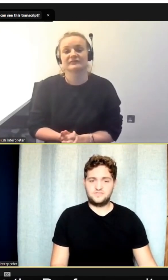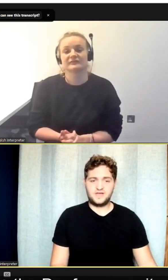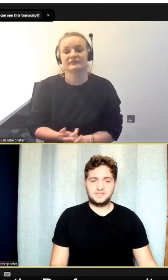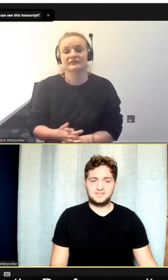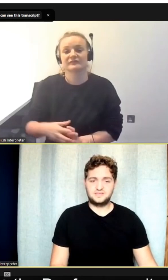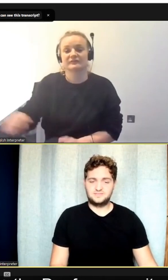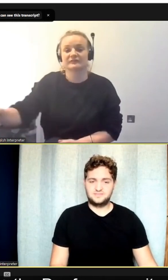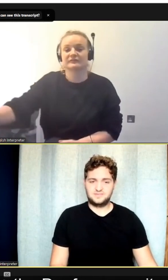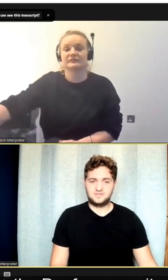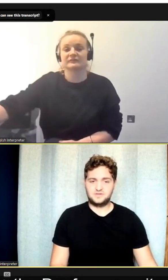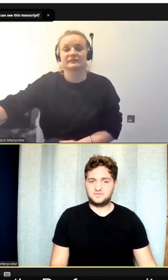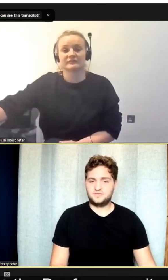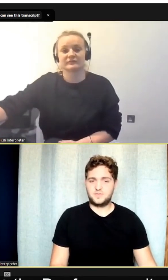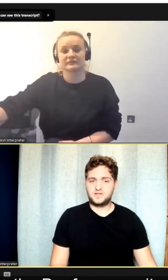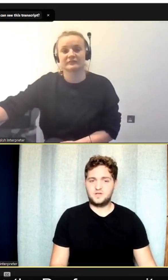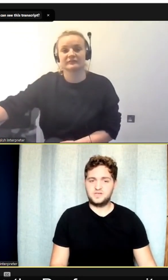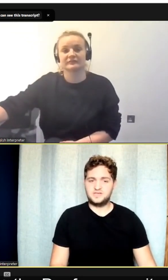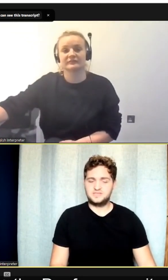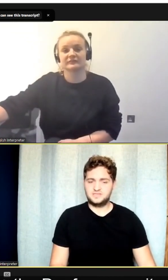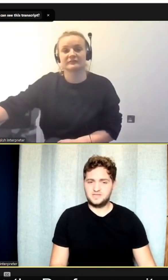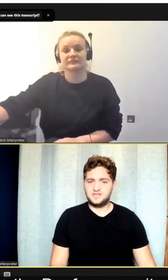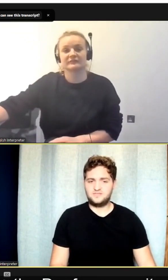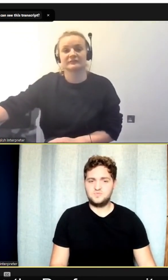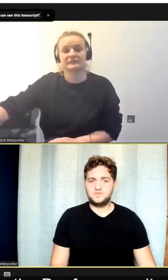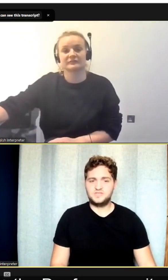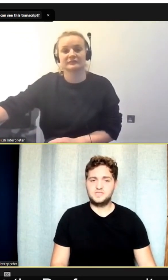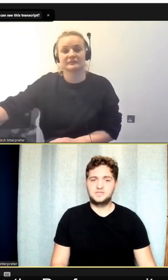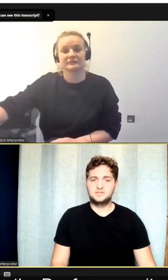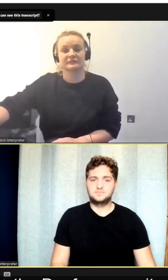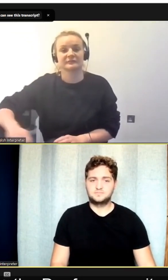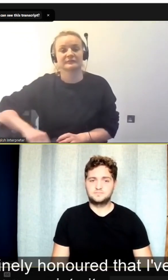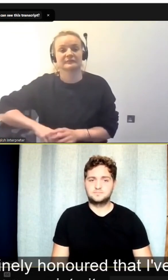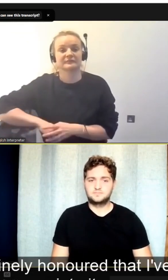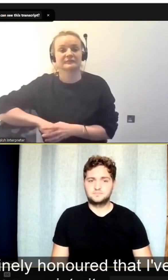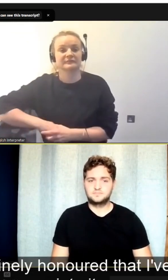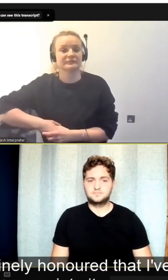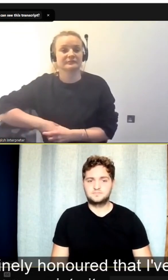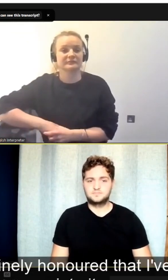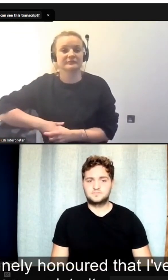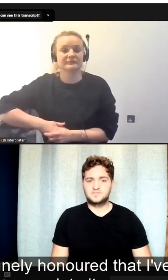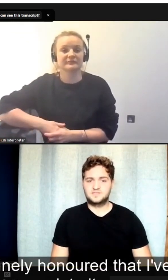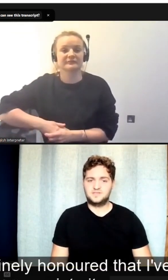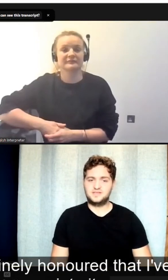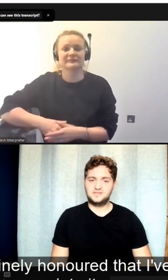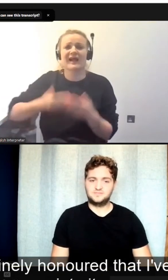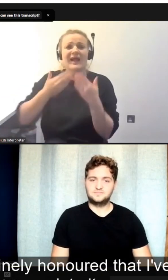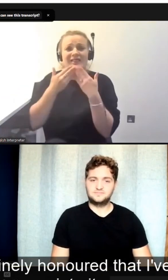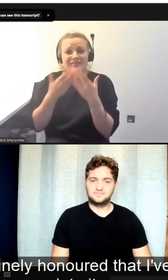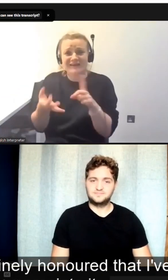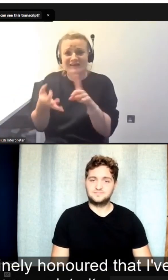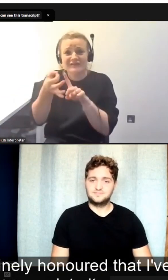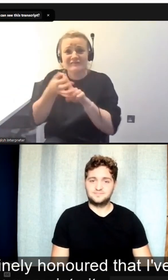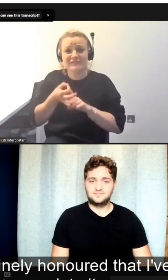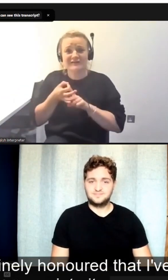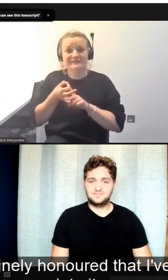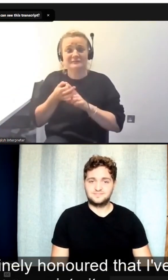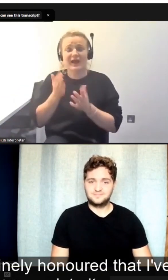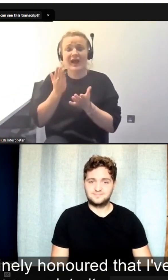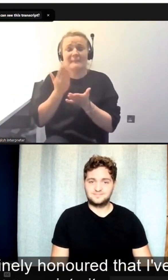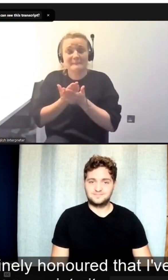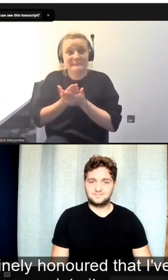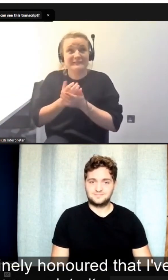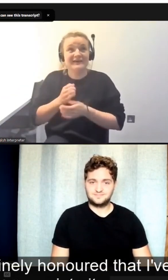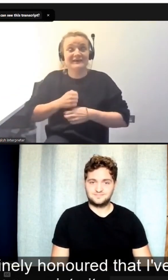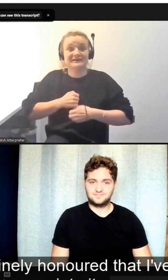advice to all my colleagues in the deaf community. Thank you for inviting me. Thank feel genuinely